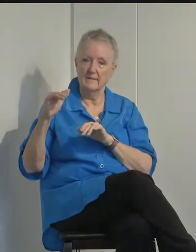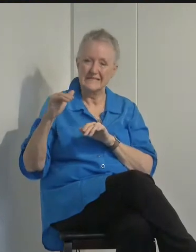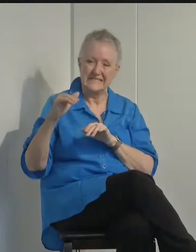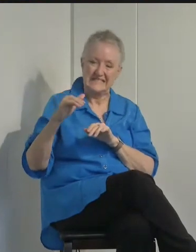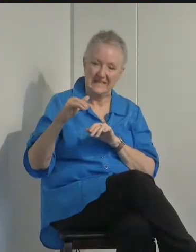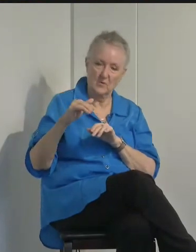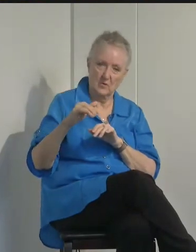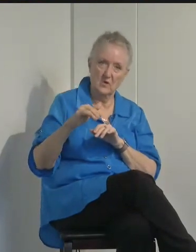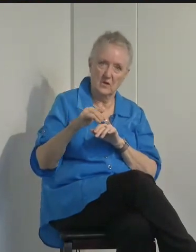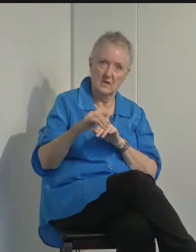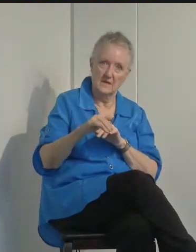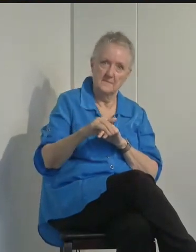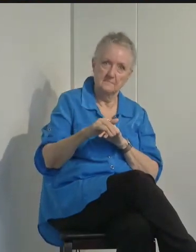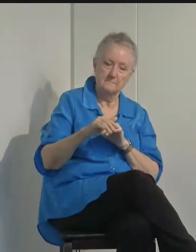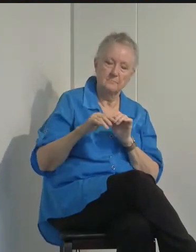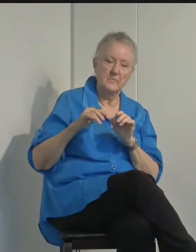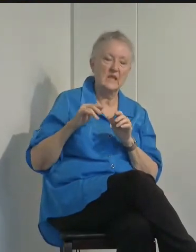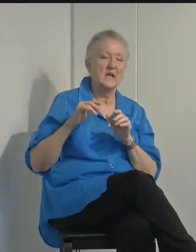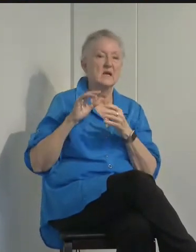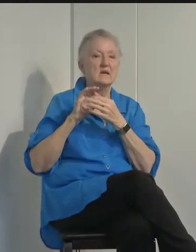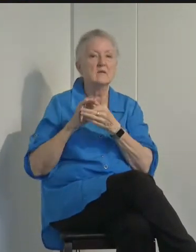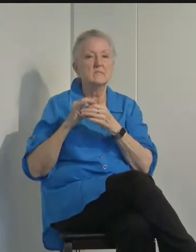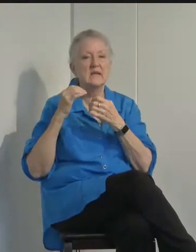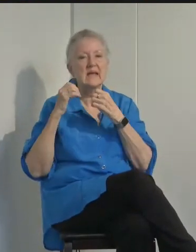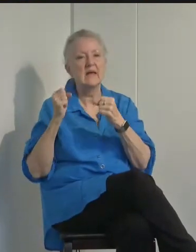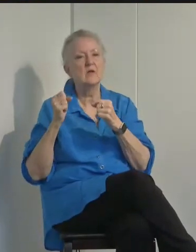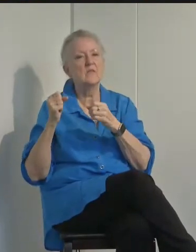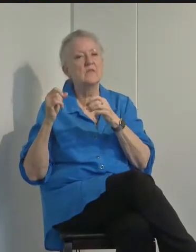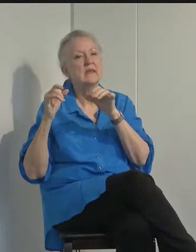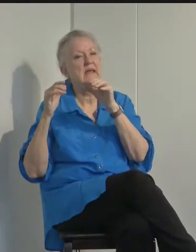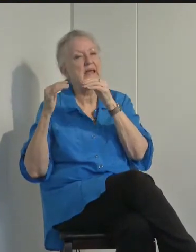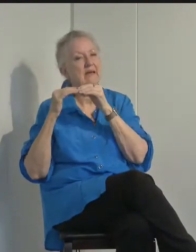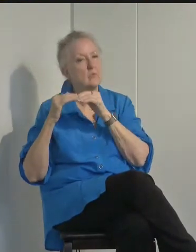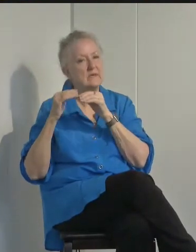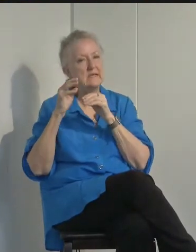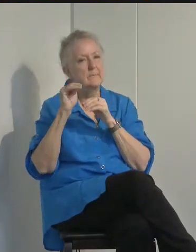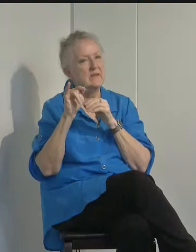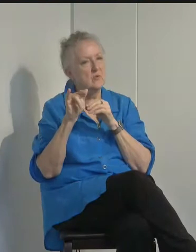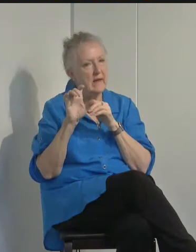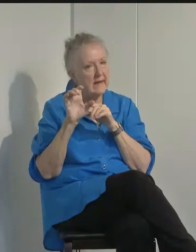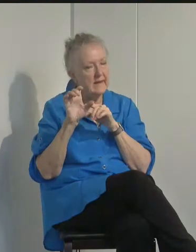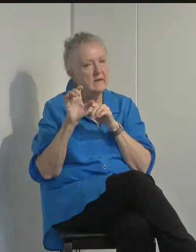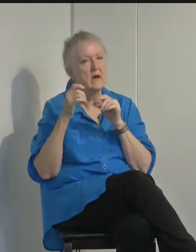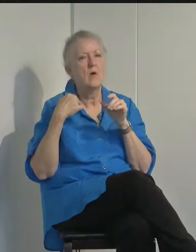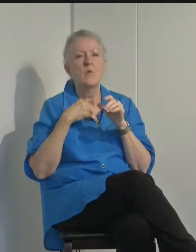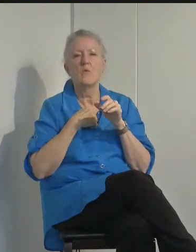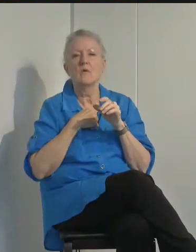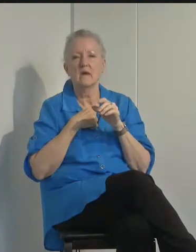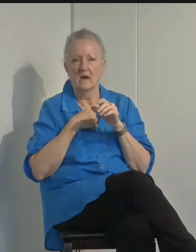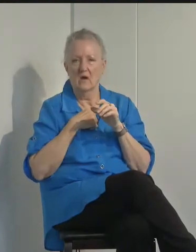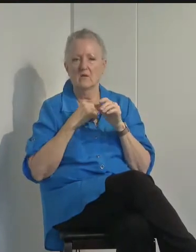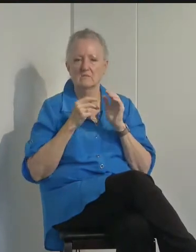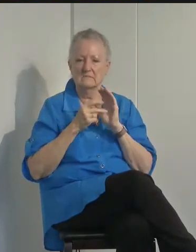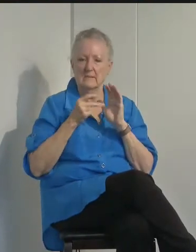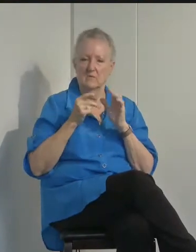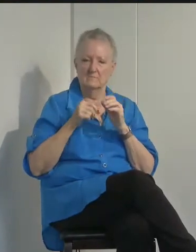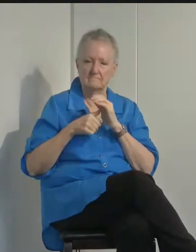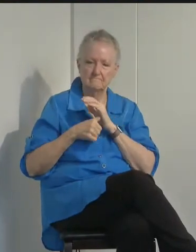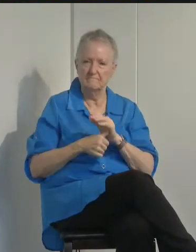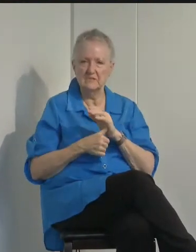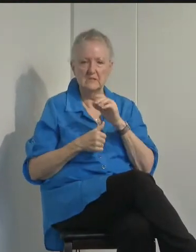With regards to addressing the health equity metric, we are doubling down on our community